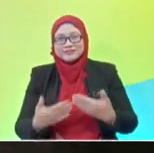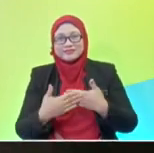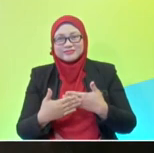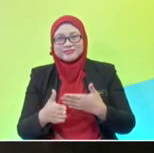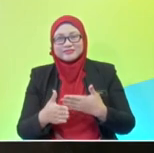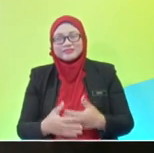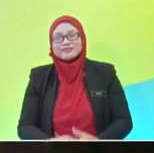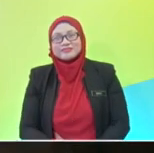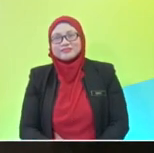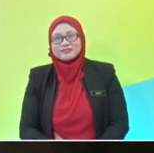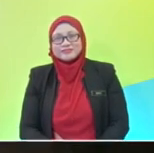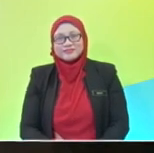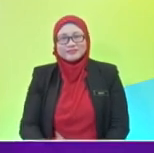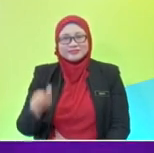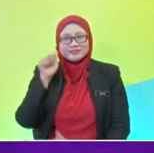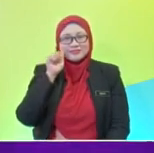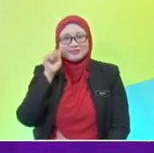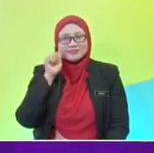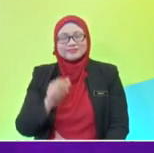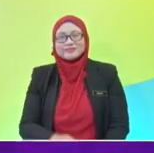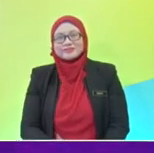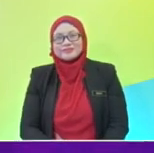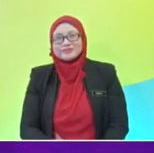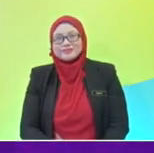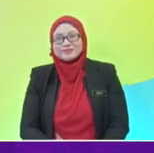have Alicia. Alicia. Your turn.